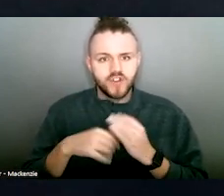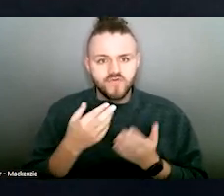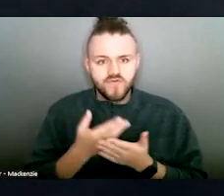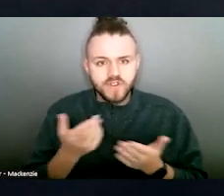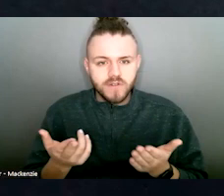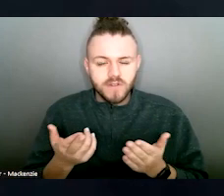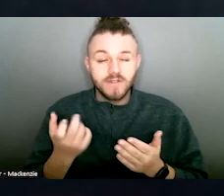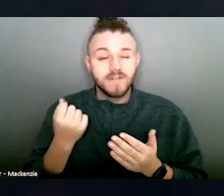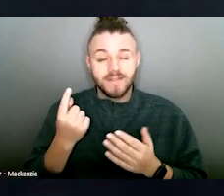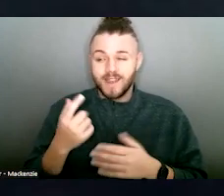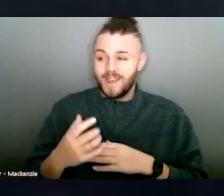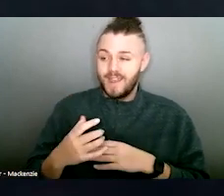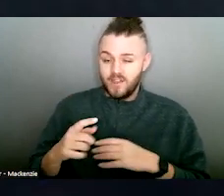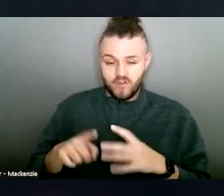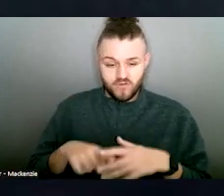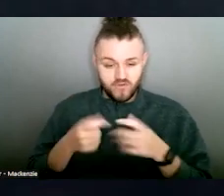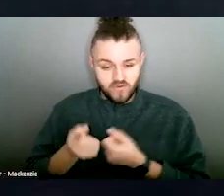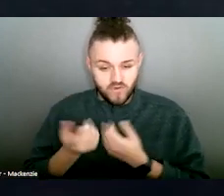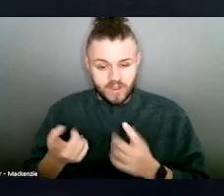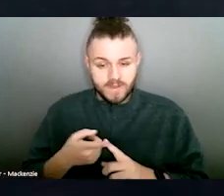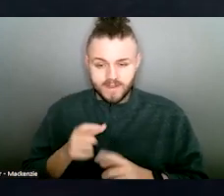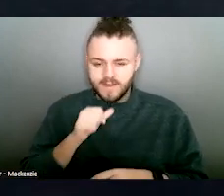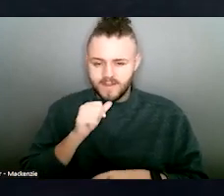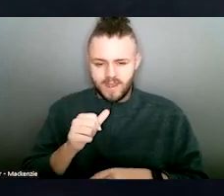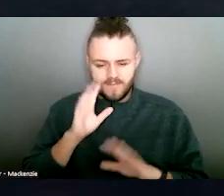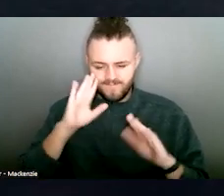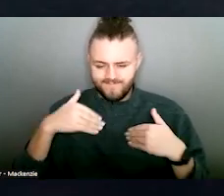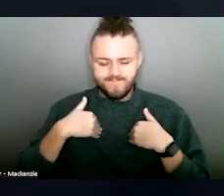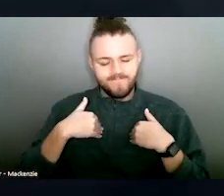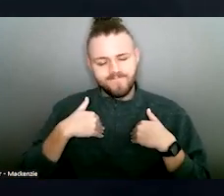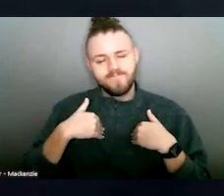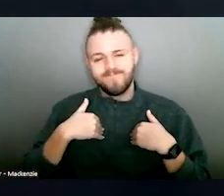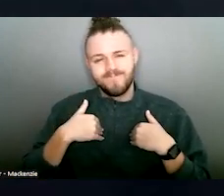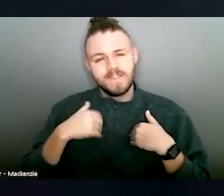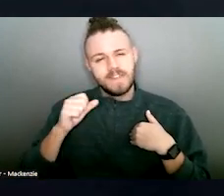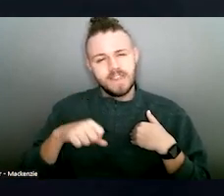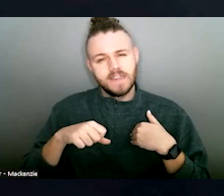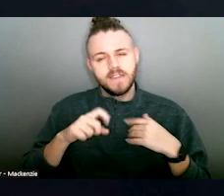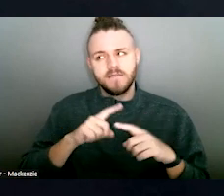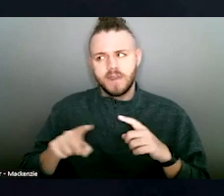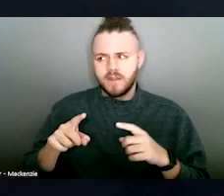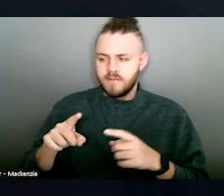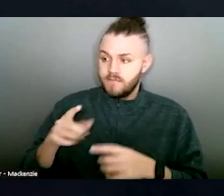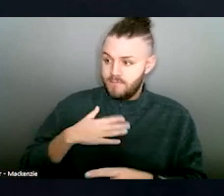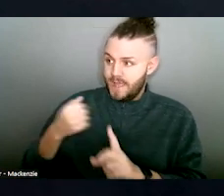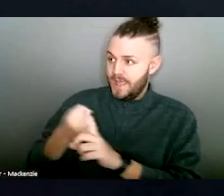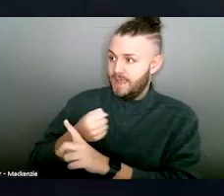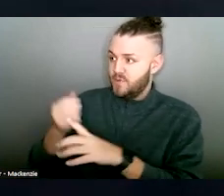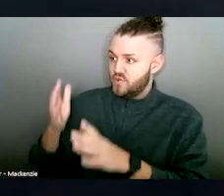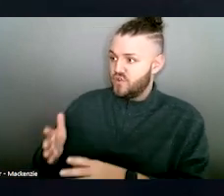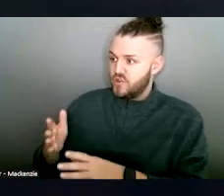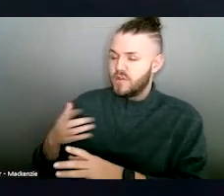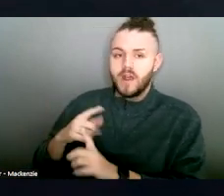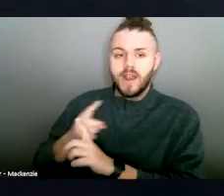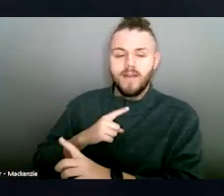enabled me to not be afraid to parent my child on my own. After I left my abuser, they helped me attain my first restraining order,